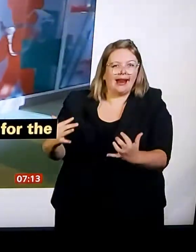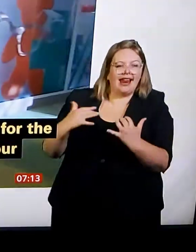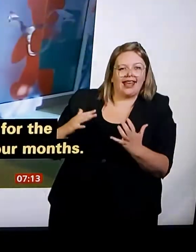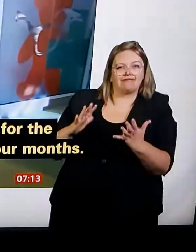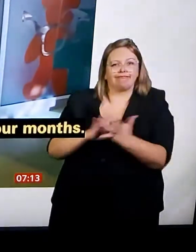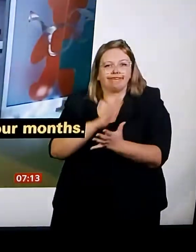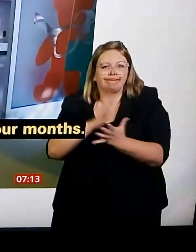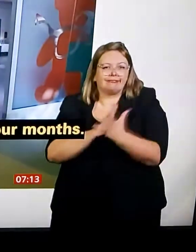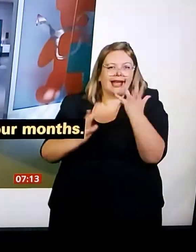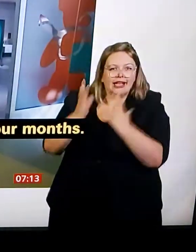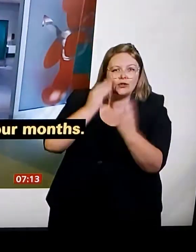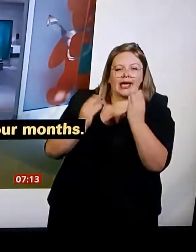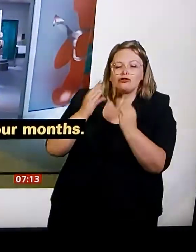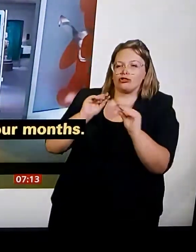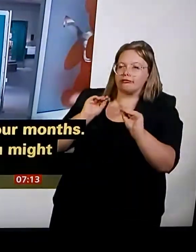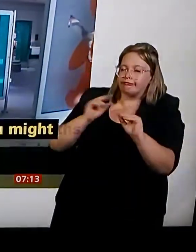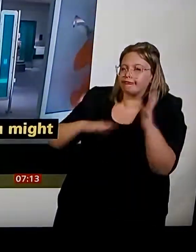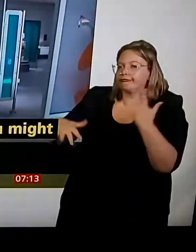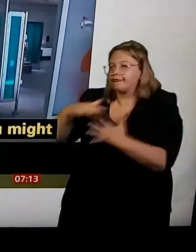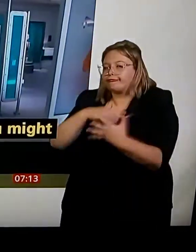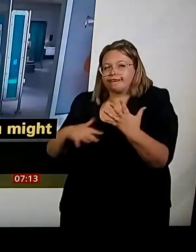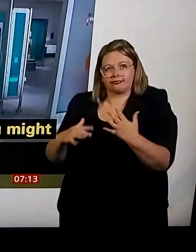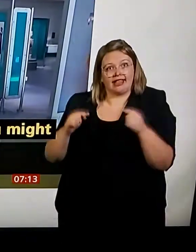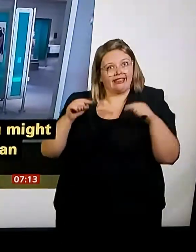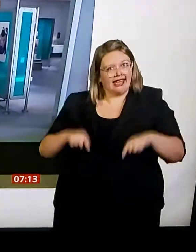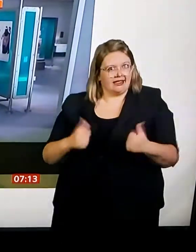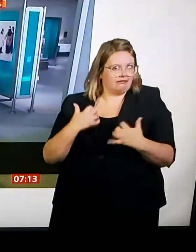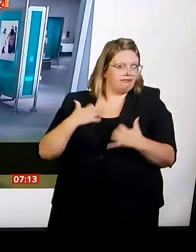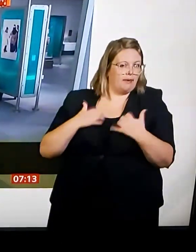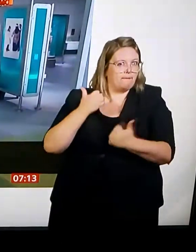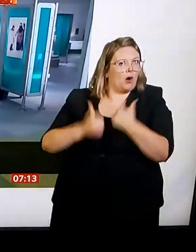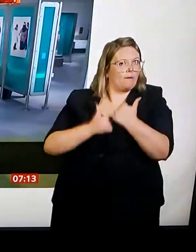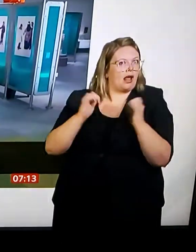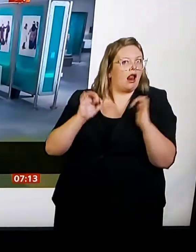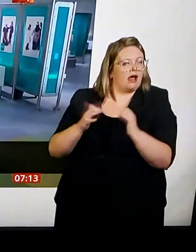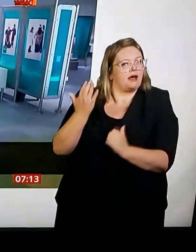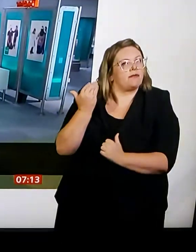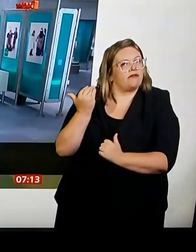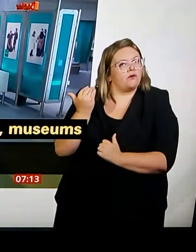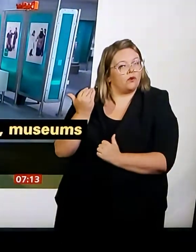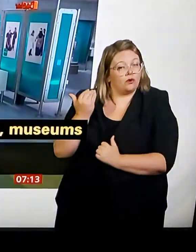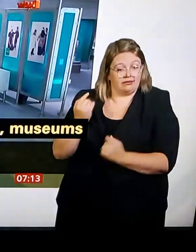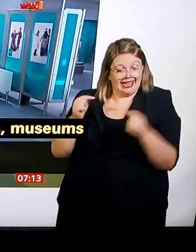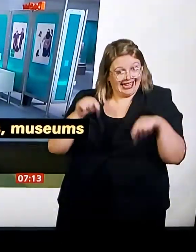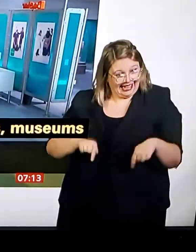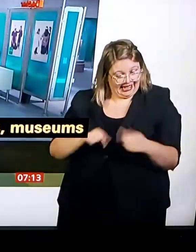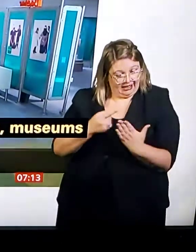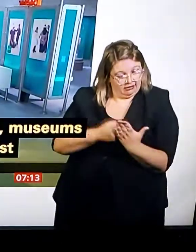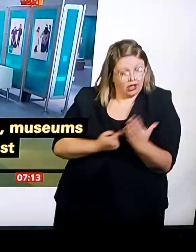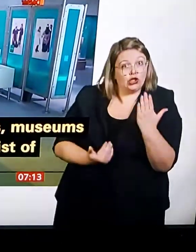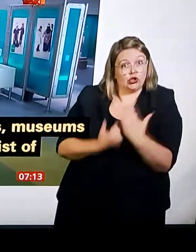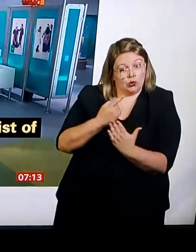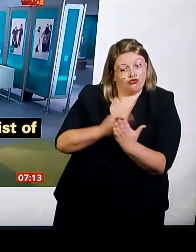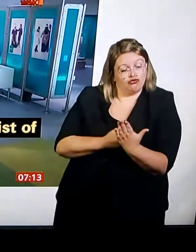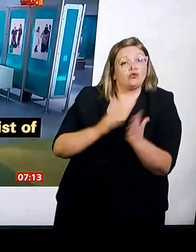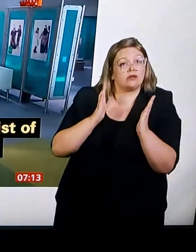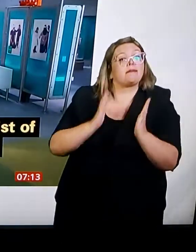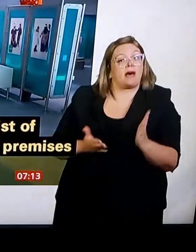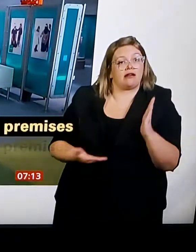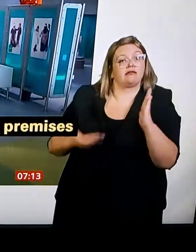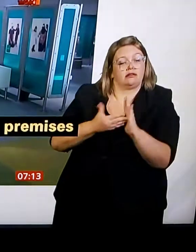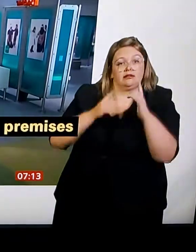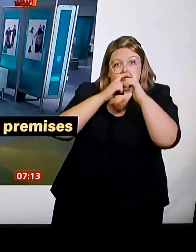have no choice, except being in our cabin, on our balcony, and taking our meal